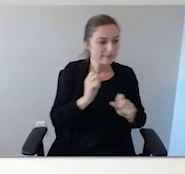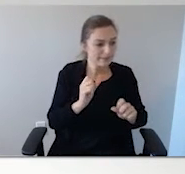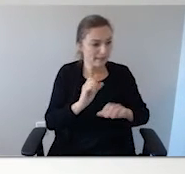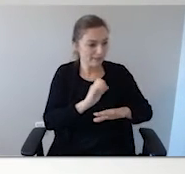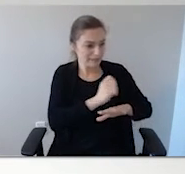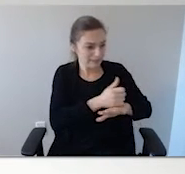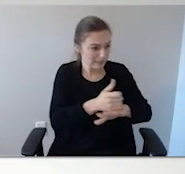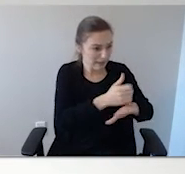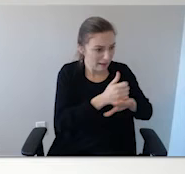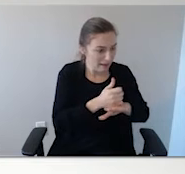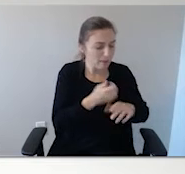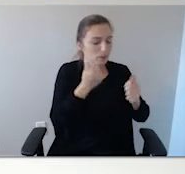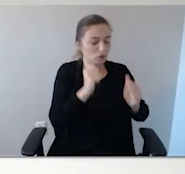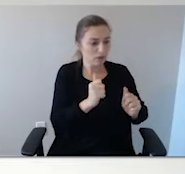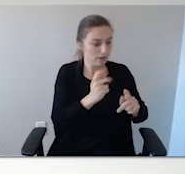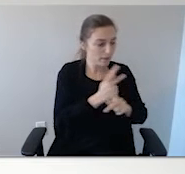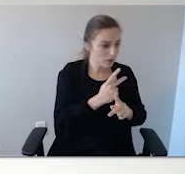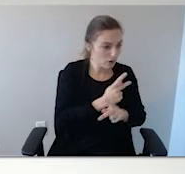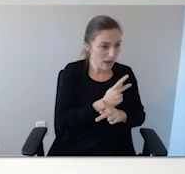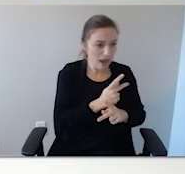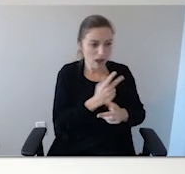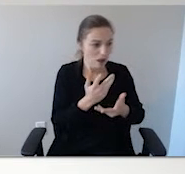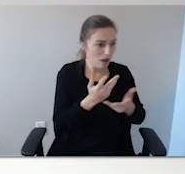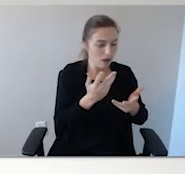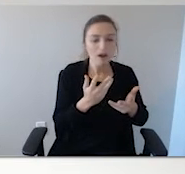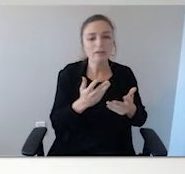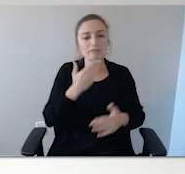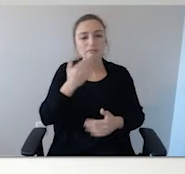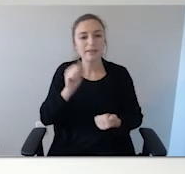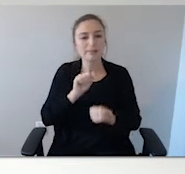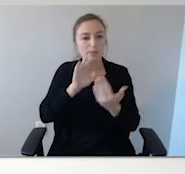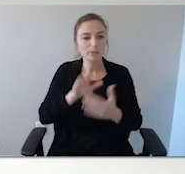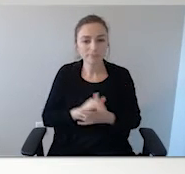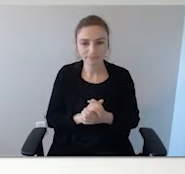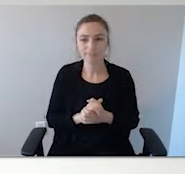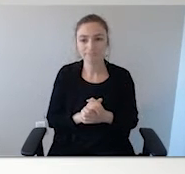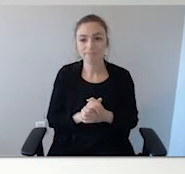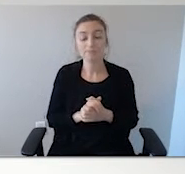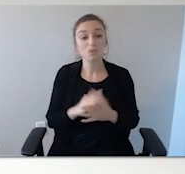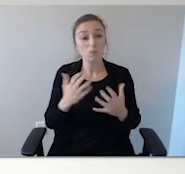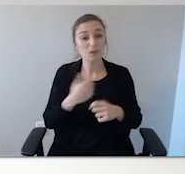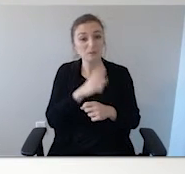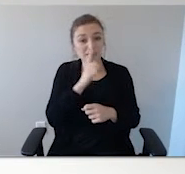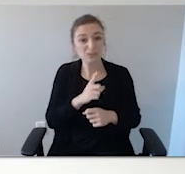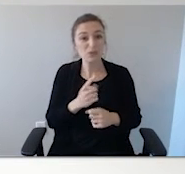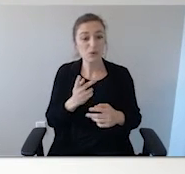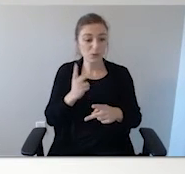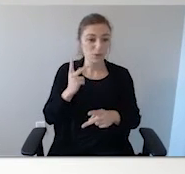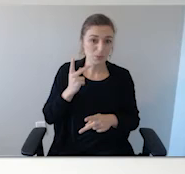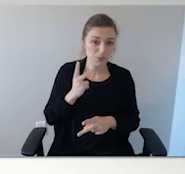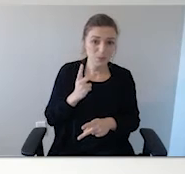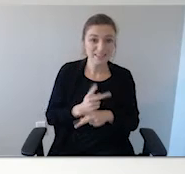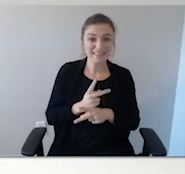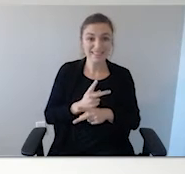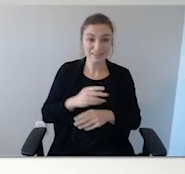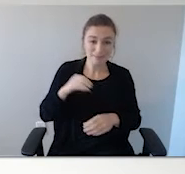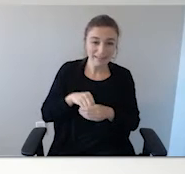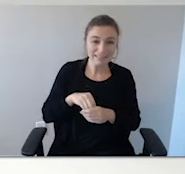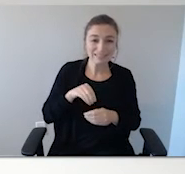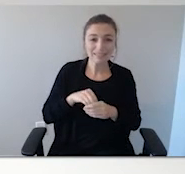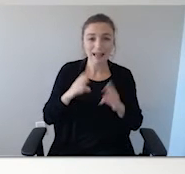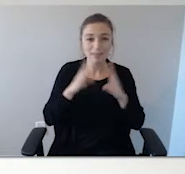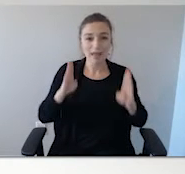then you want to look at what safety measures you could take in the home. Because we want to keep them in. I have a